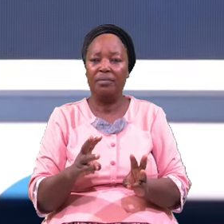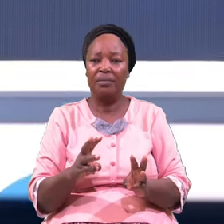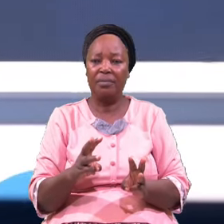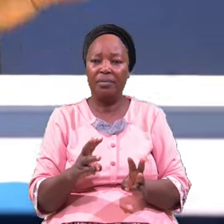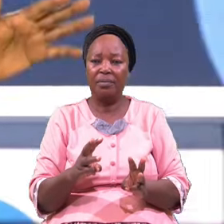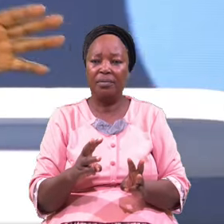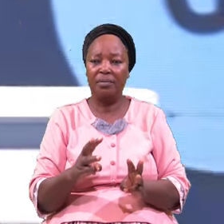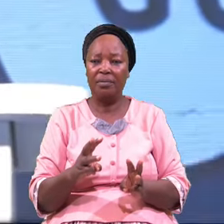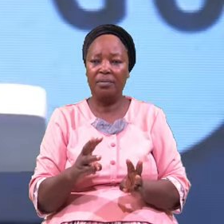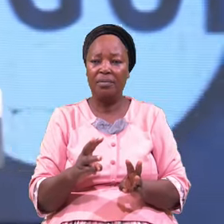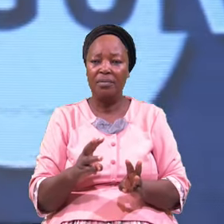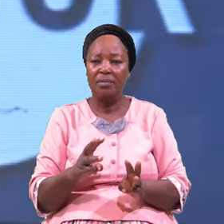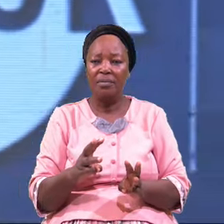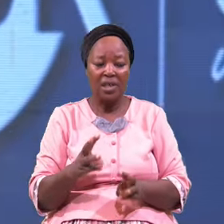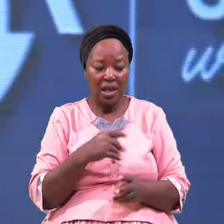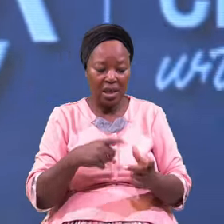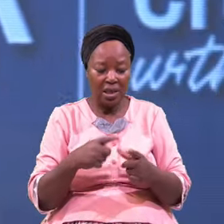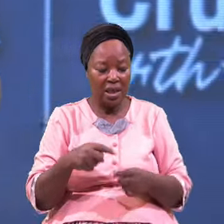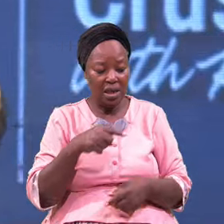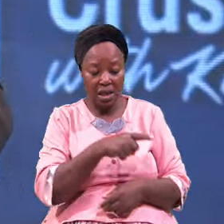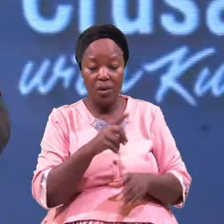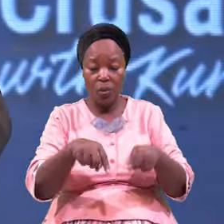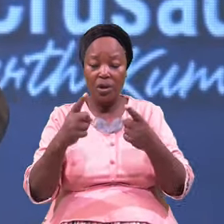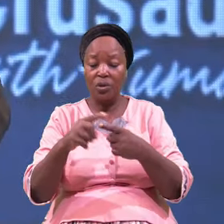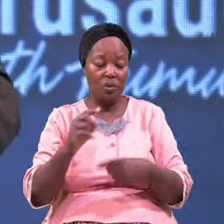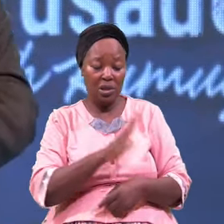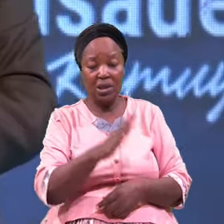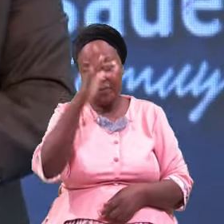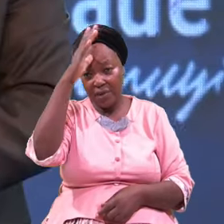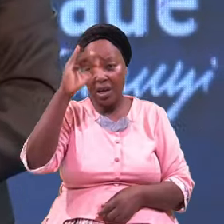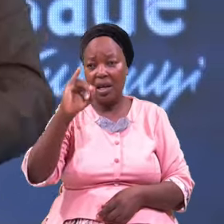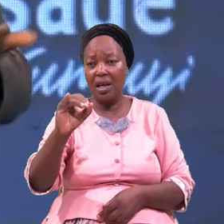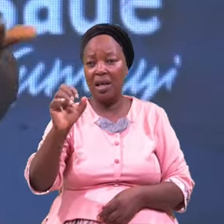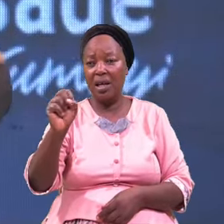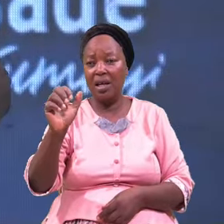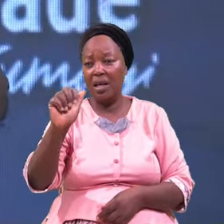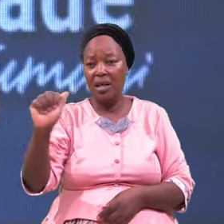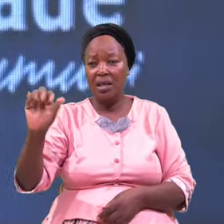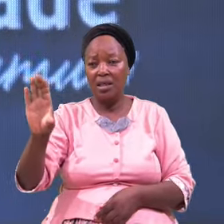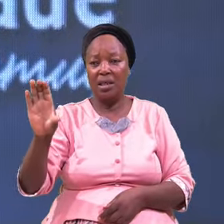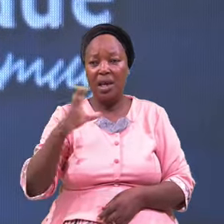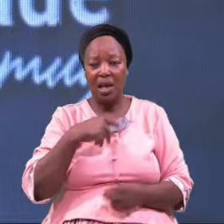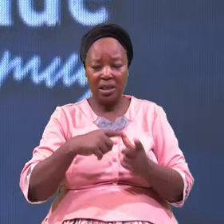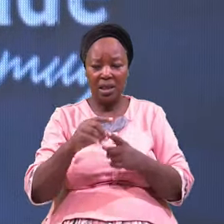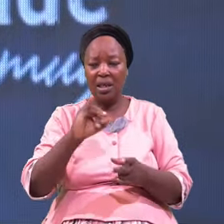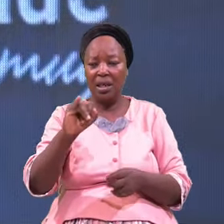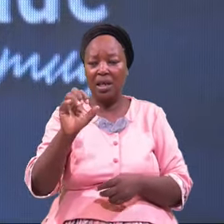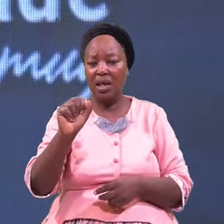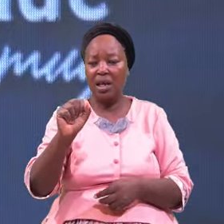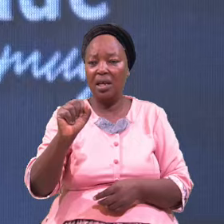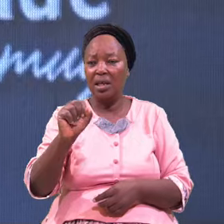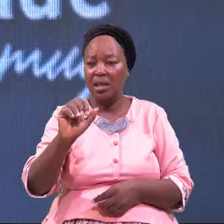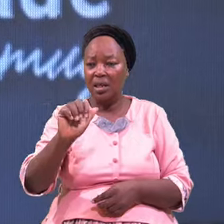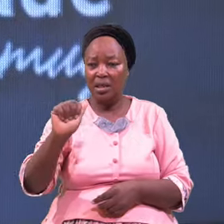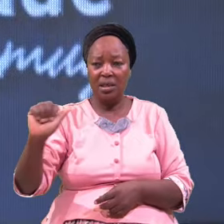And He Went To His Father Isaac And Isaac Said My Son